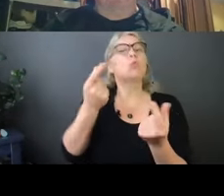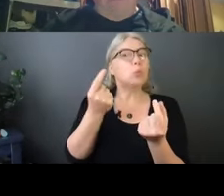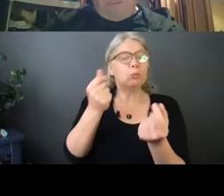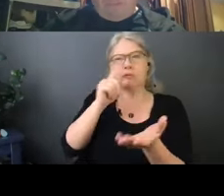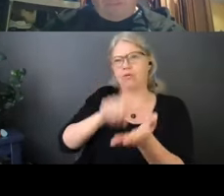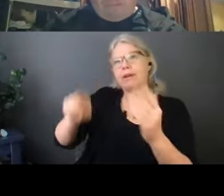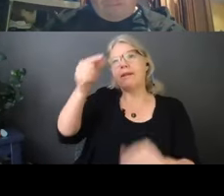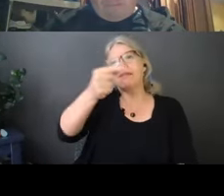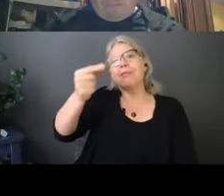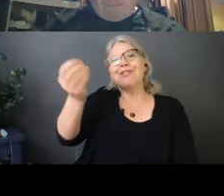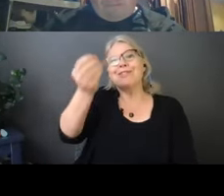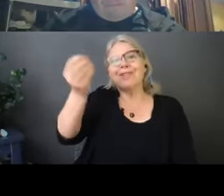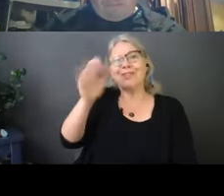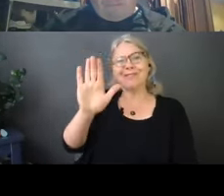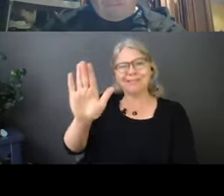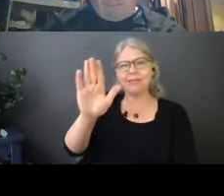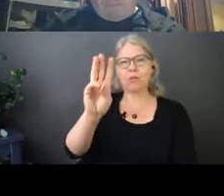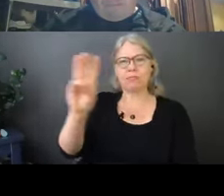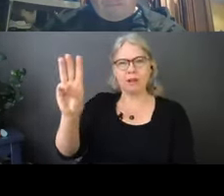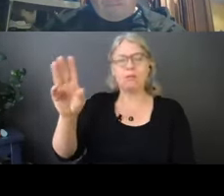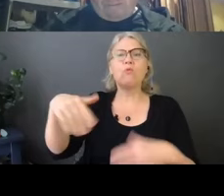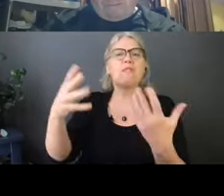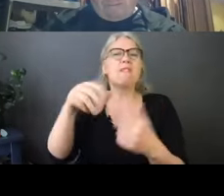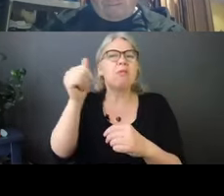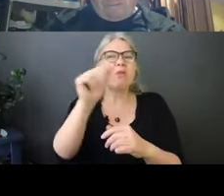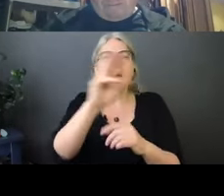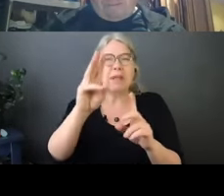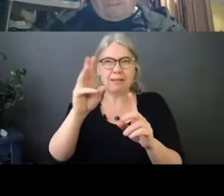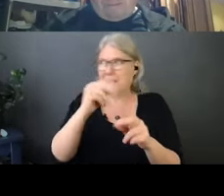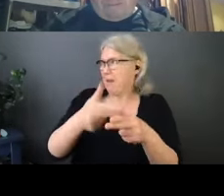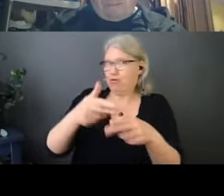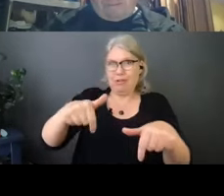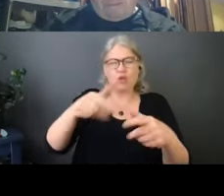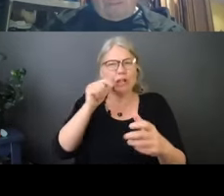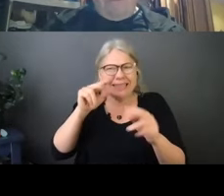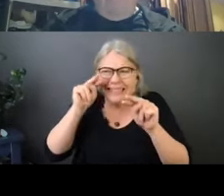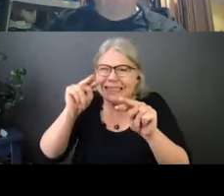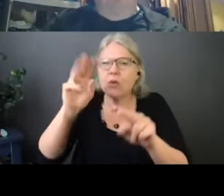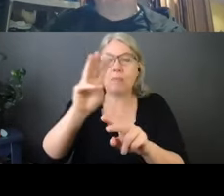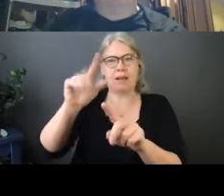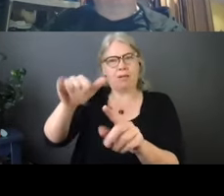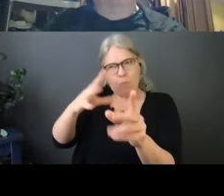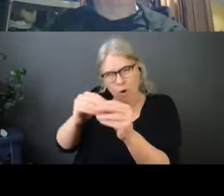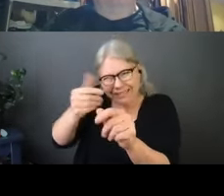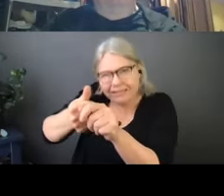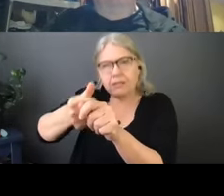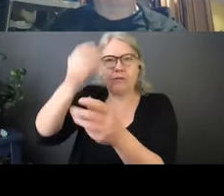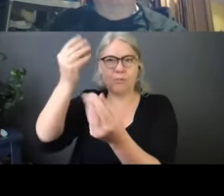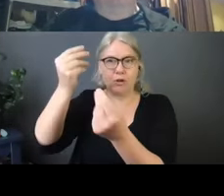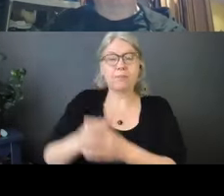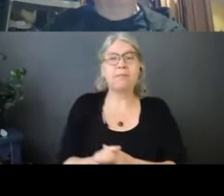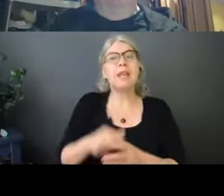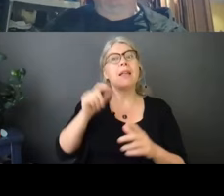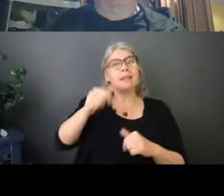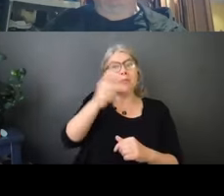and other websites mentioned in the presentation. This presentation is the property of Timothy